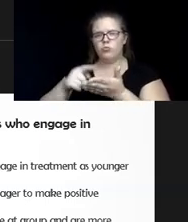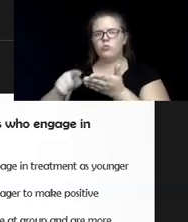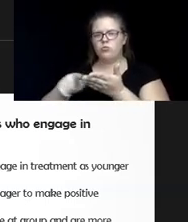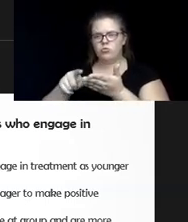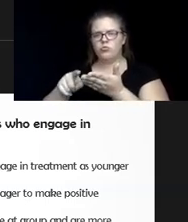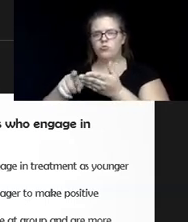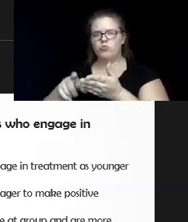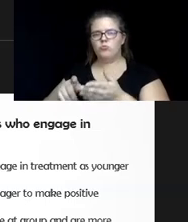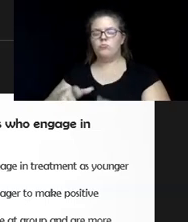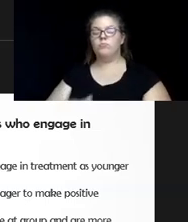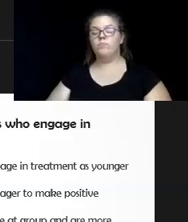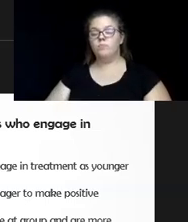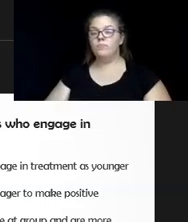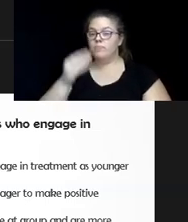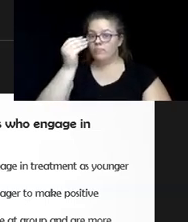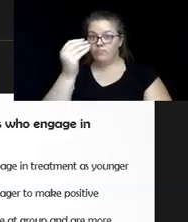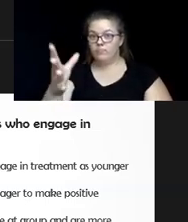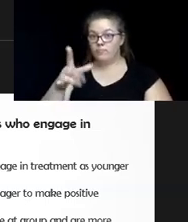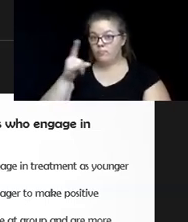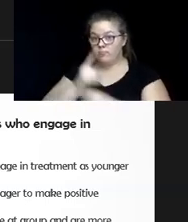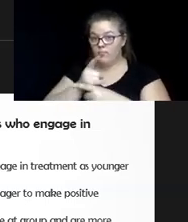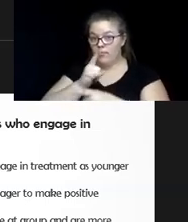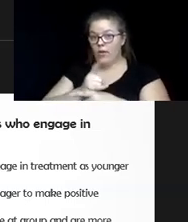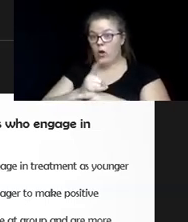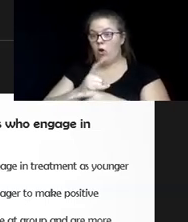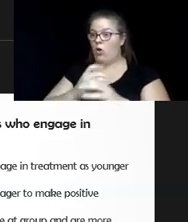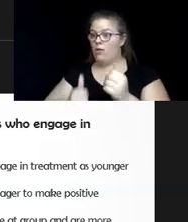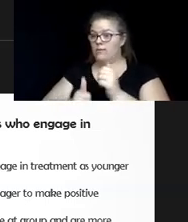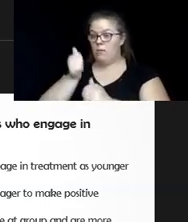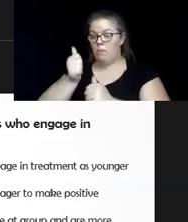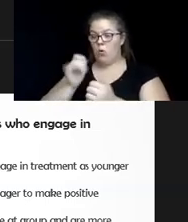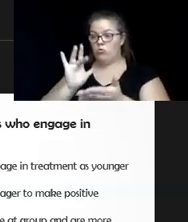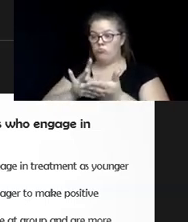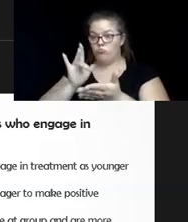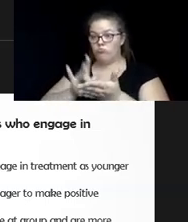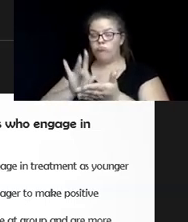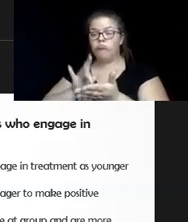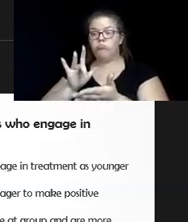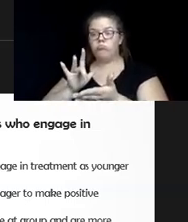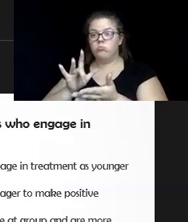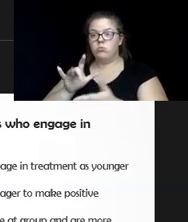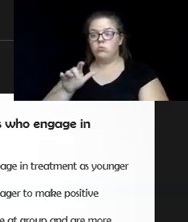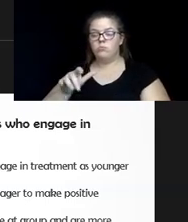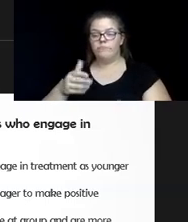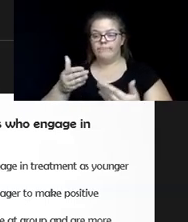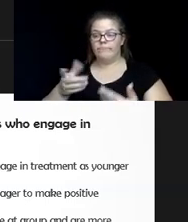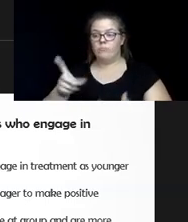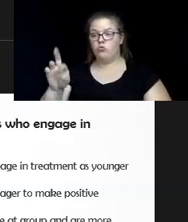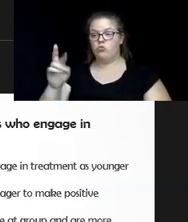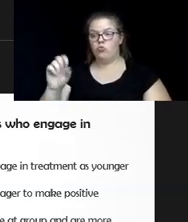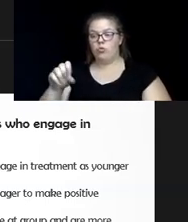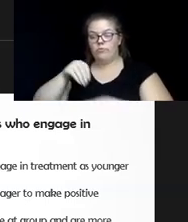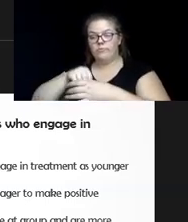Alcohol is the most abused substance or most misused substance in the older adult population.